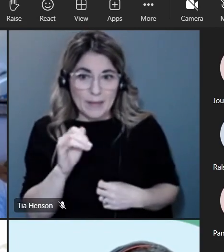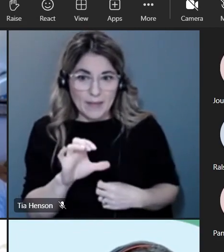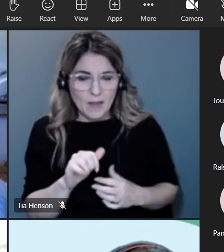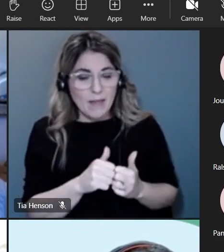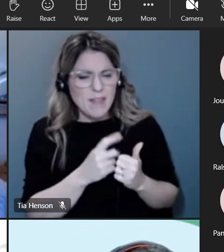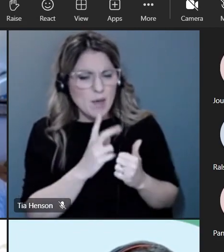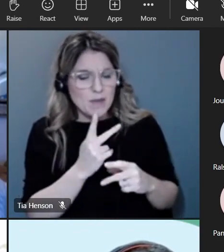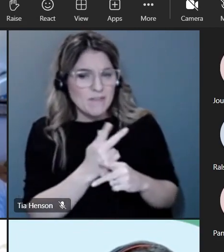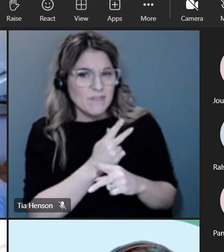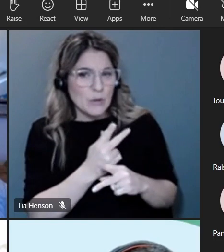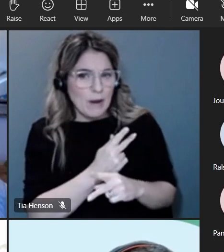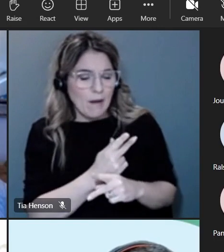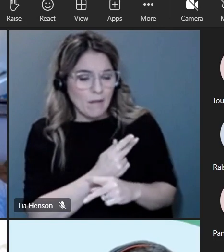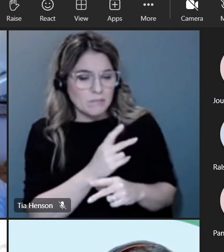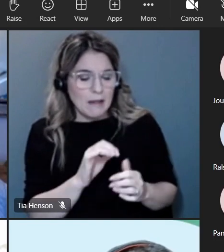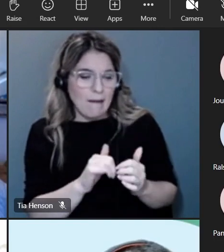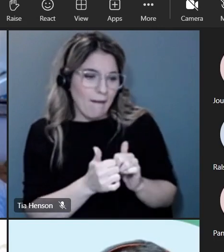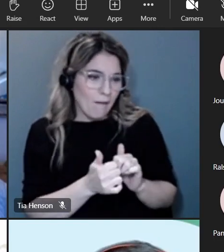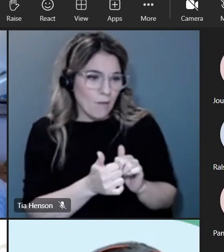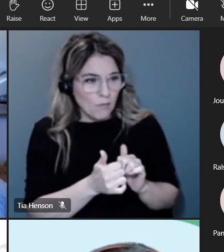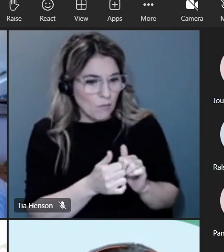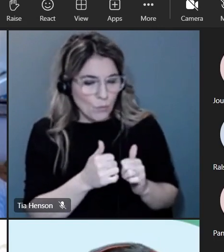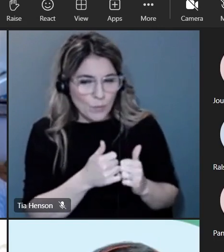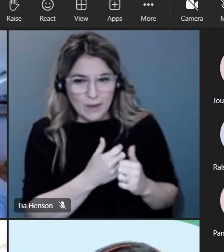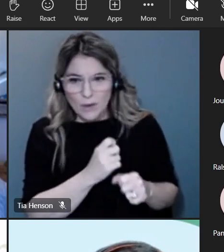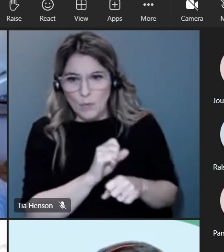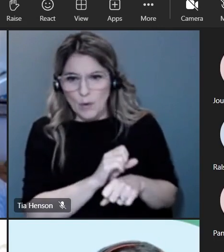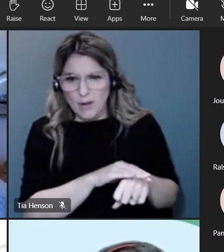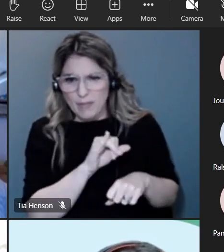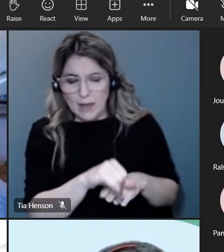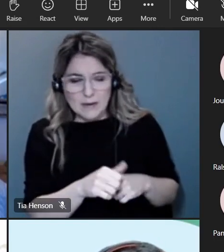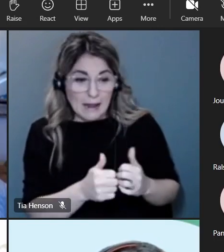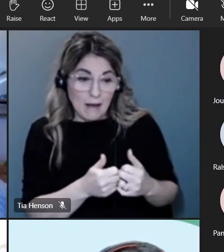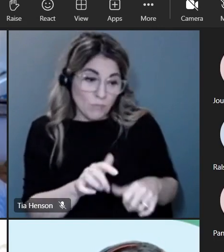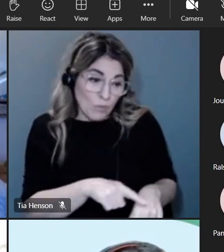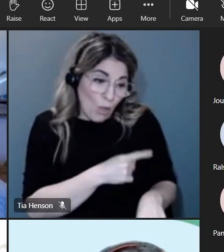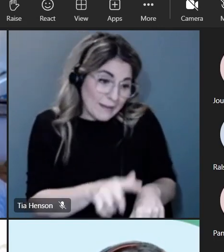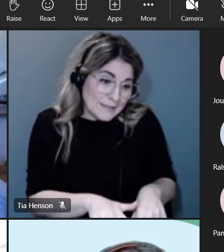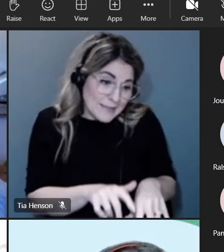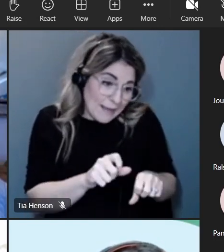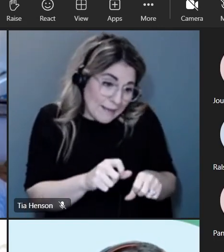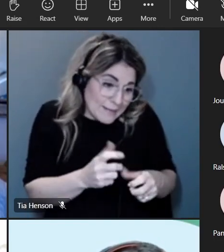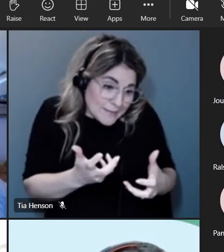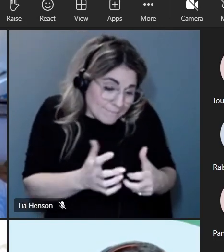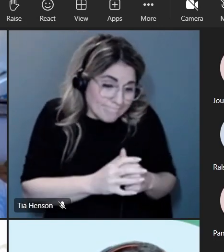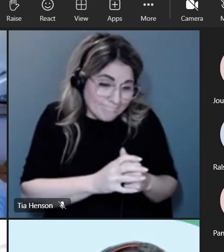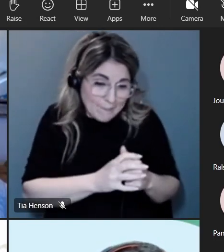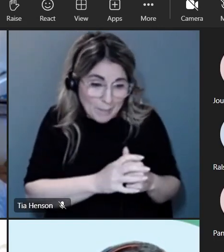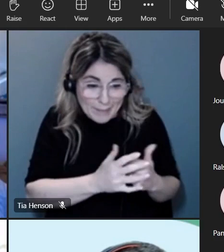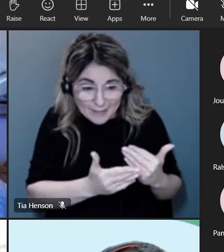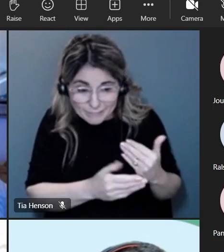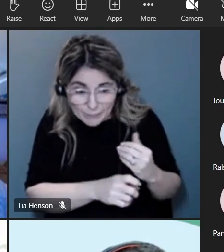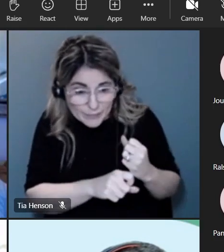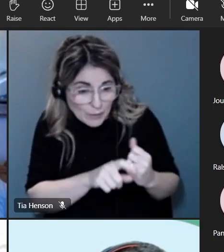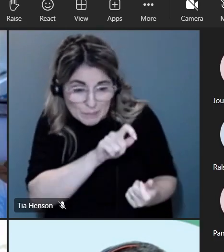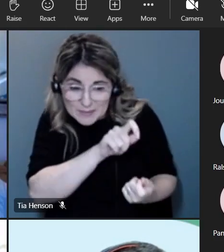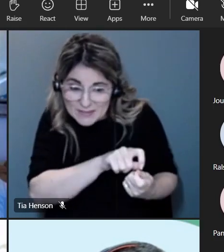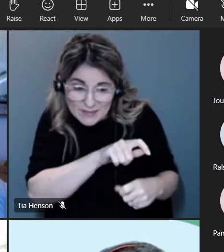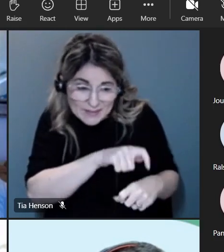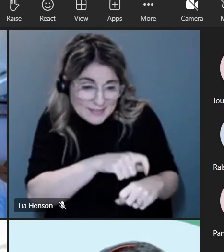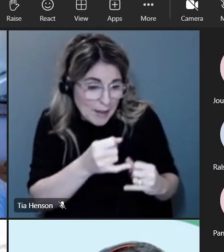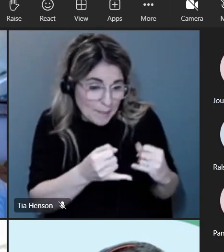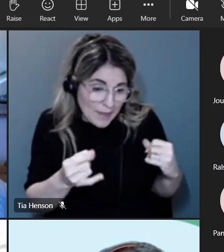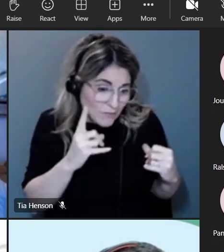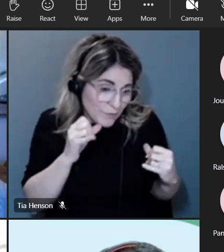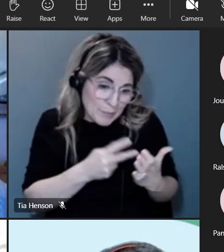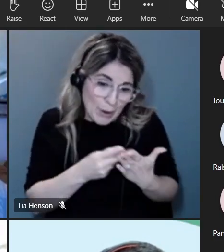logistics of how um we work on that how long it takes is however long it takes um so um you know this